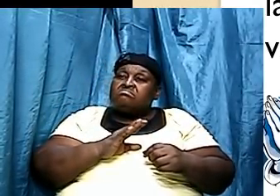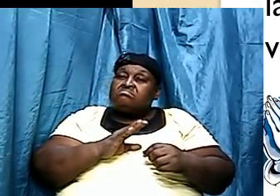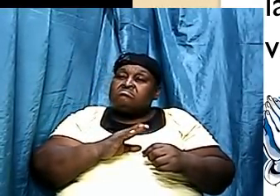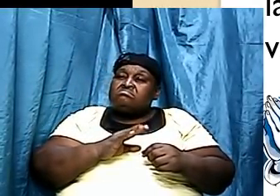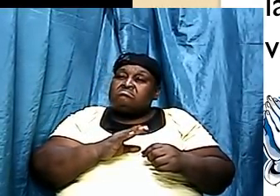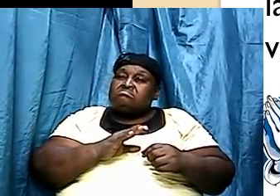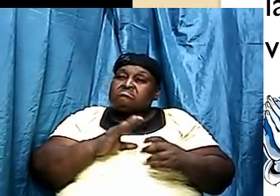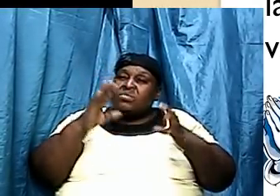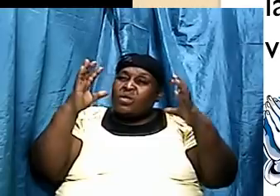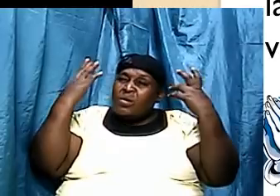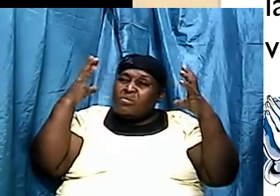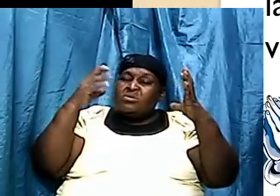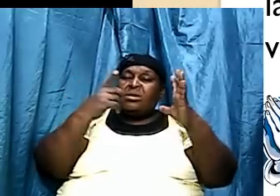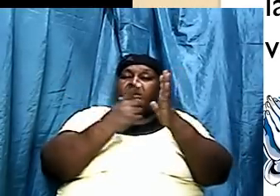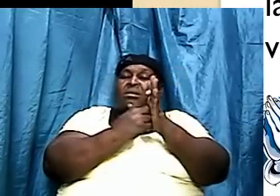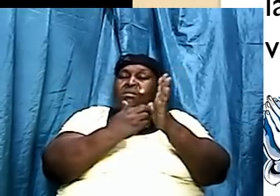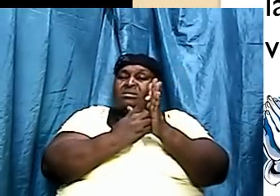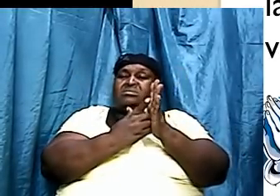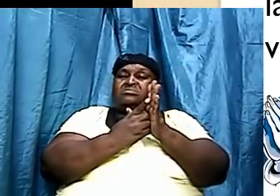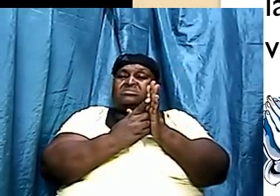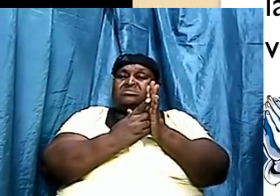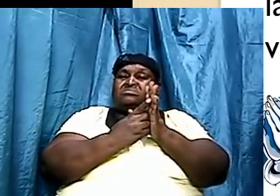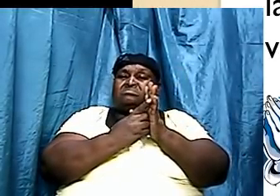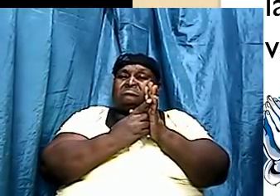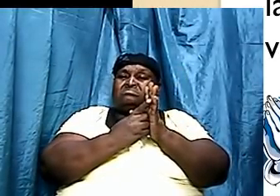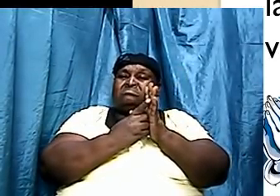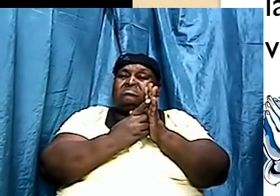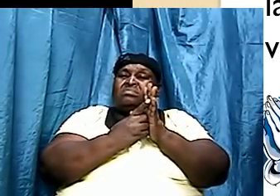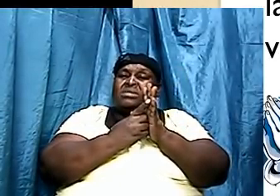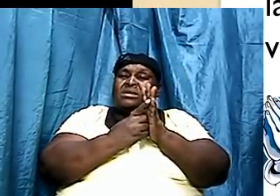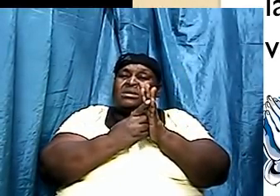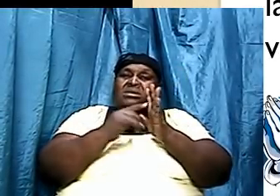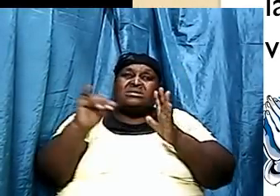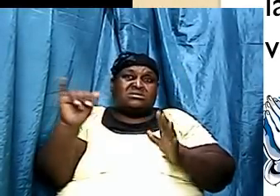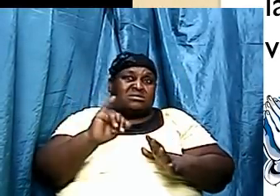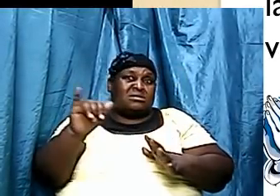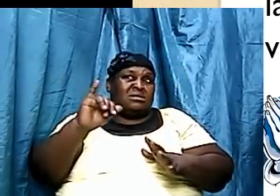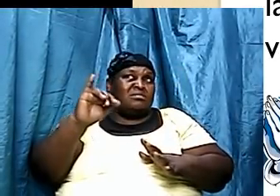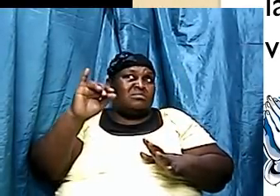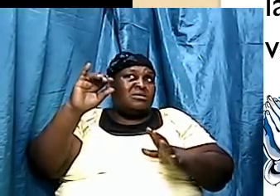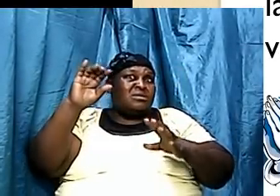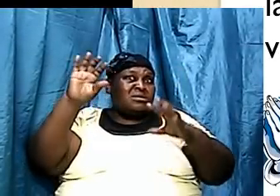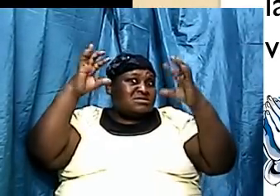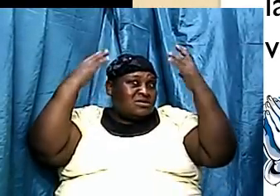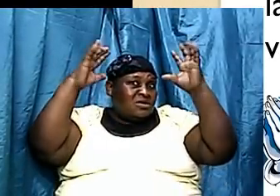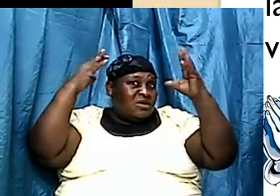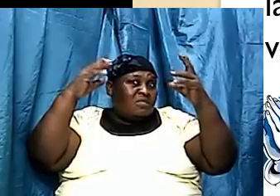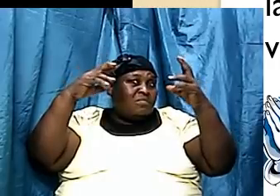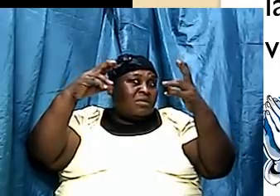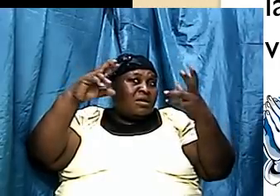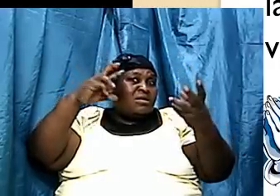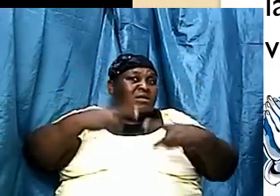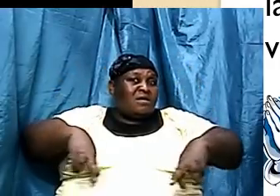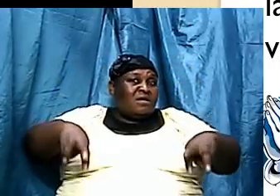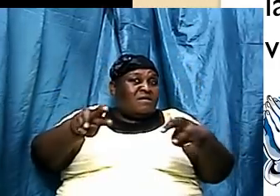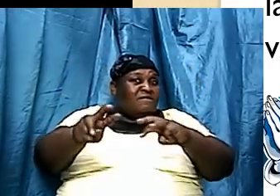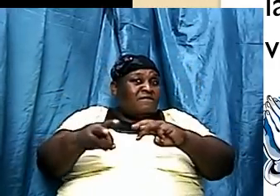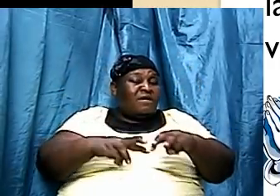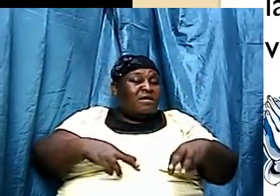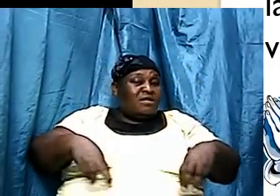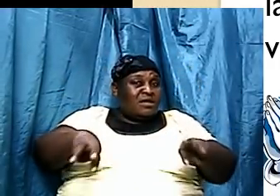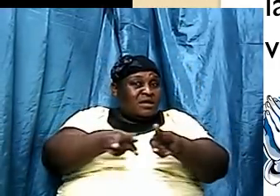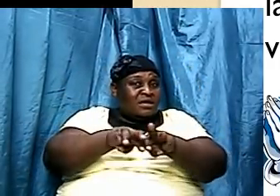And they, and guess what happened now? The same ceremonial values and things that God put in place in